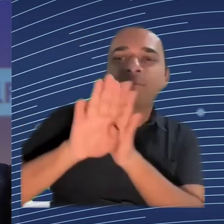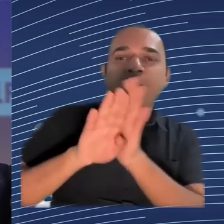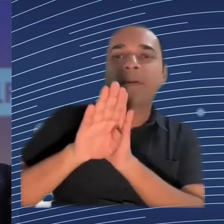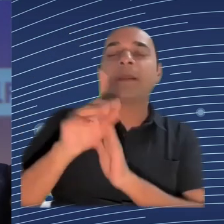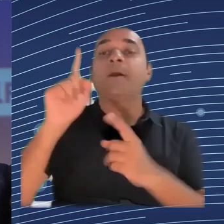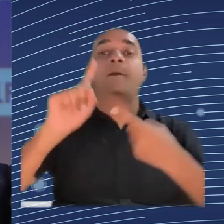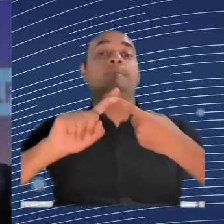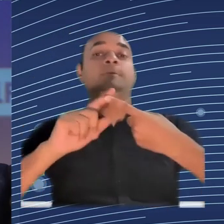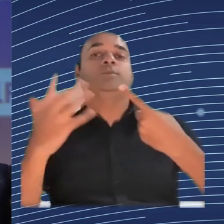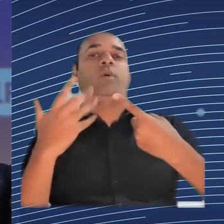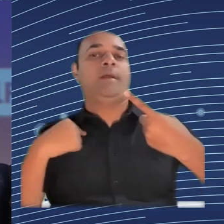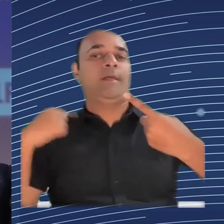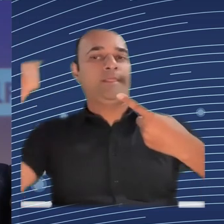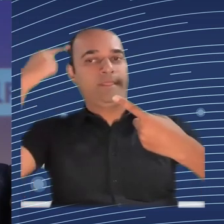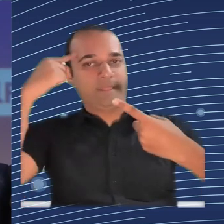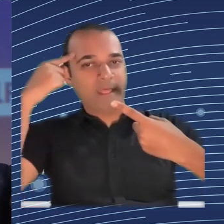offering.